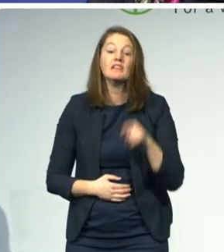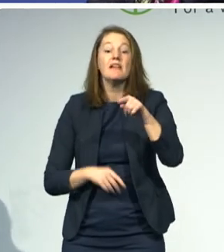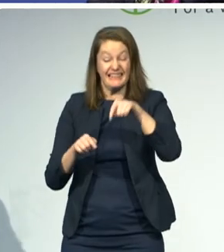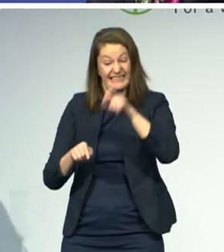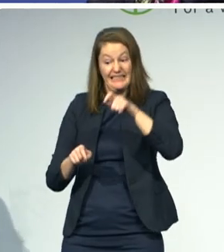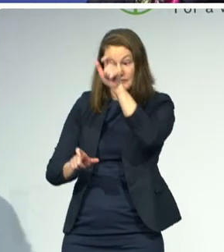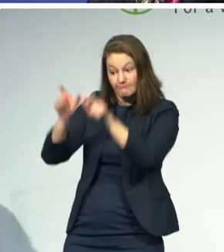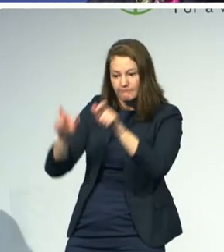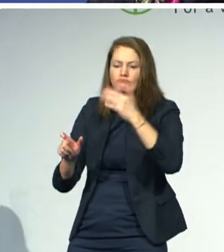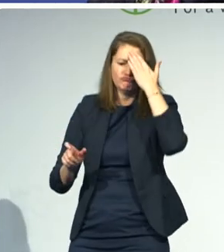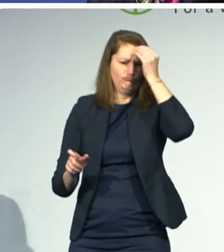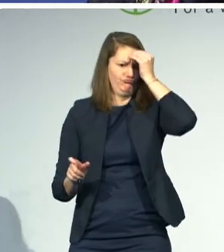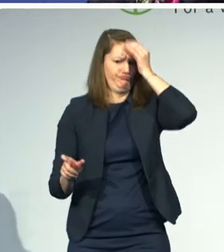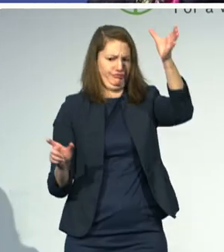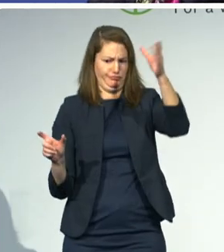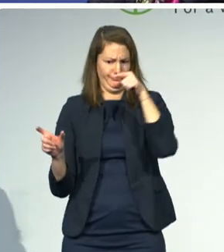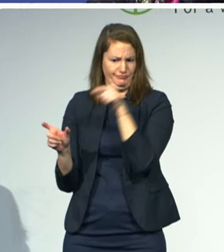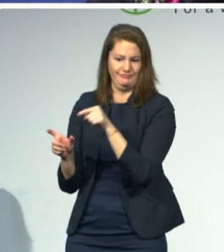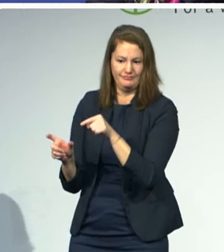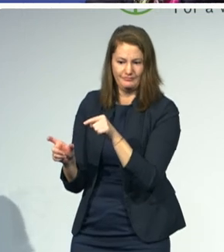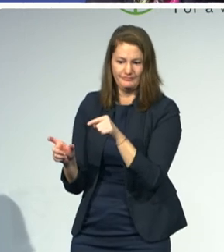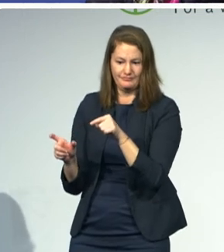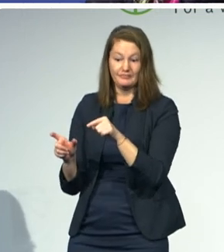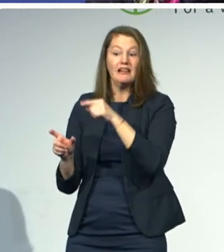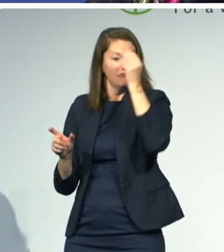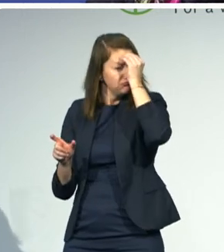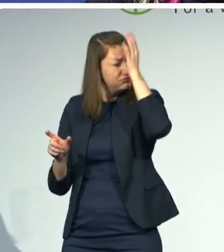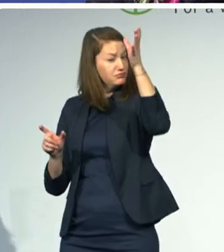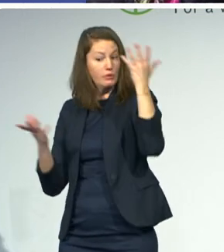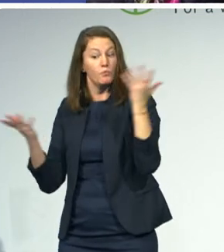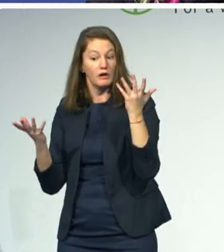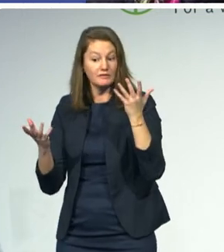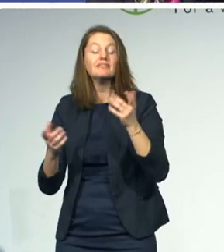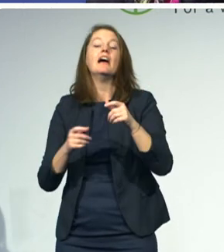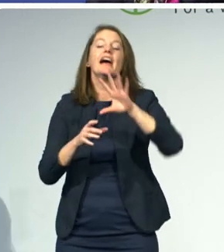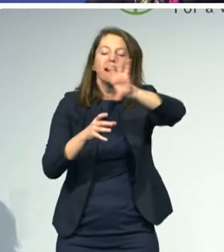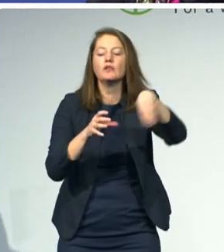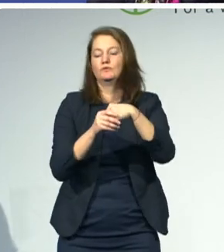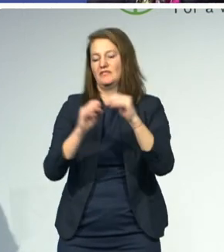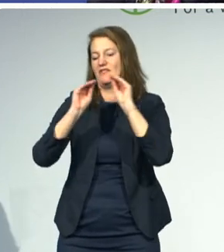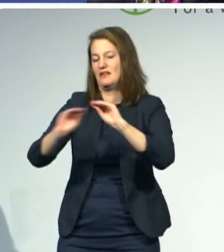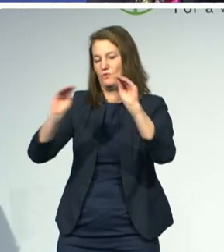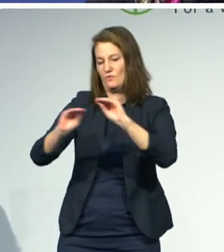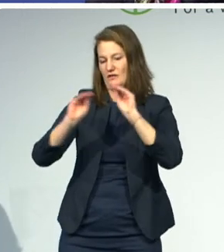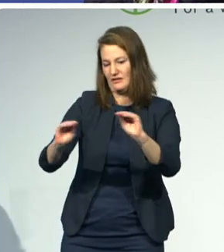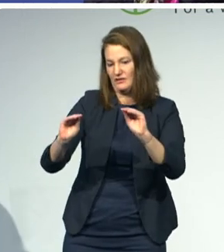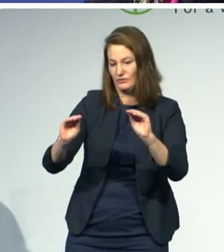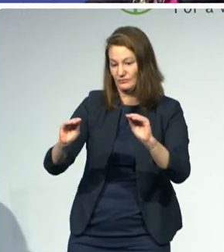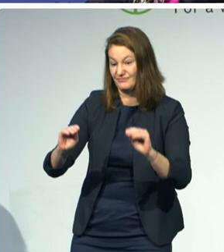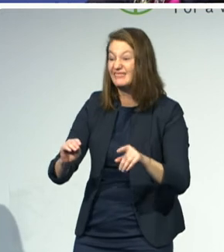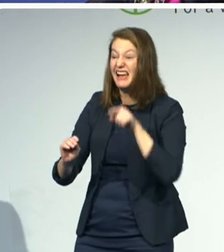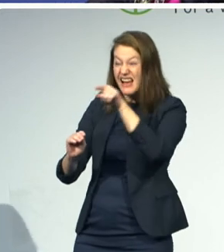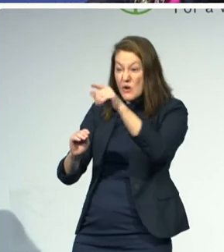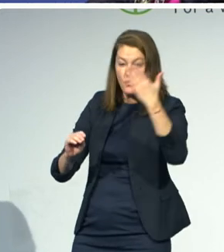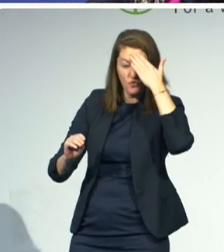how to achieve disability-inclusive education. And we want all these people, all of you, to be